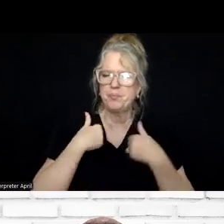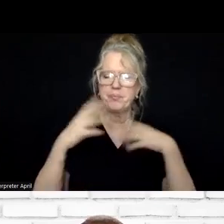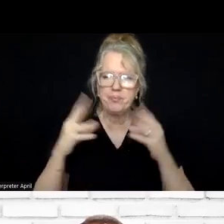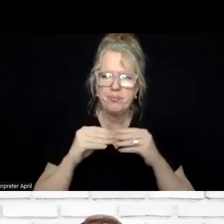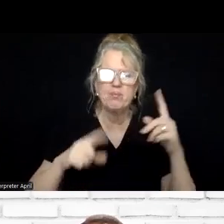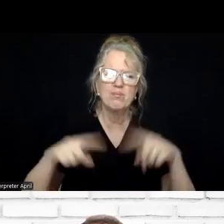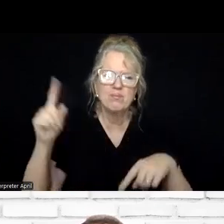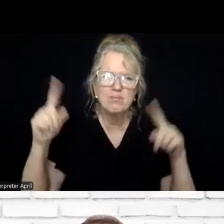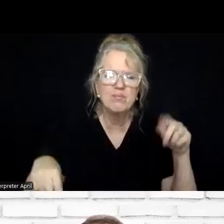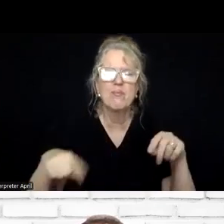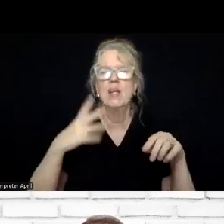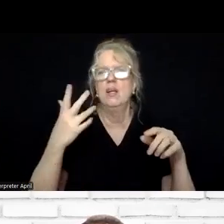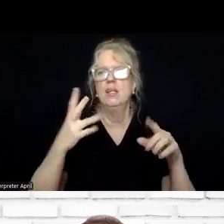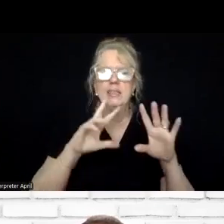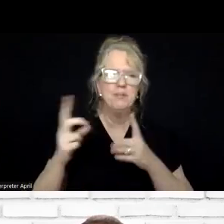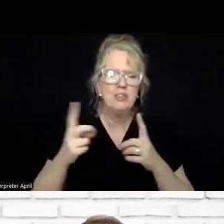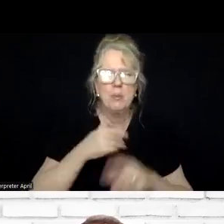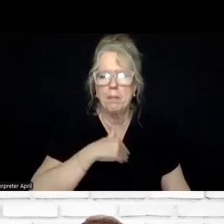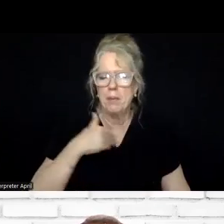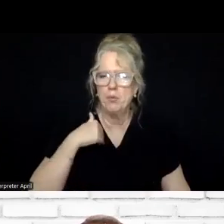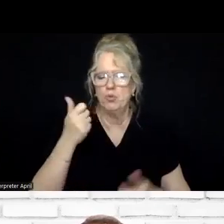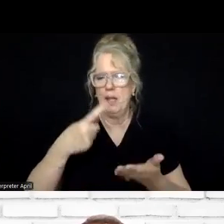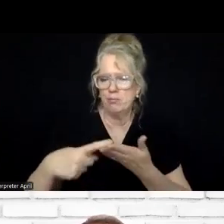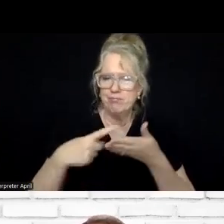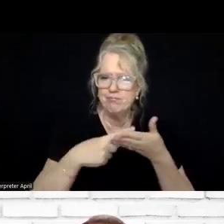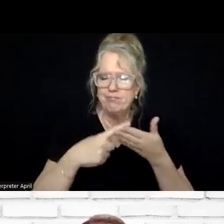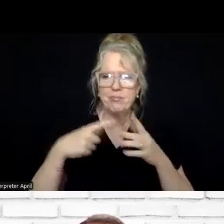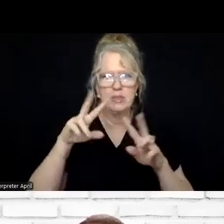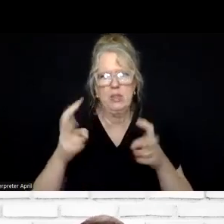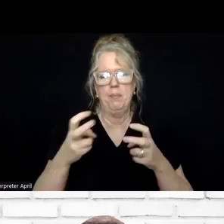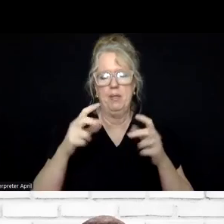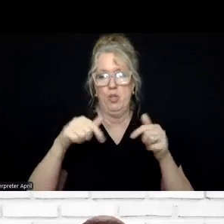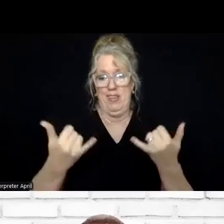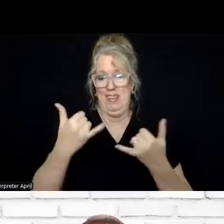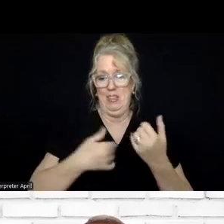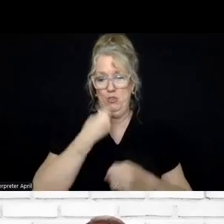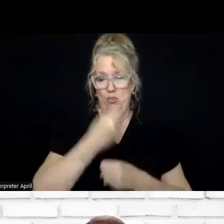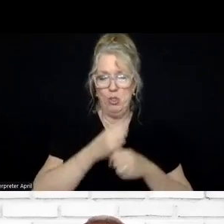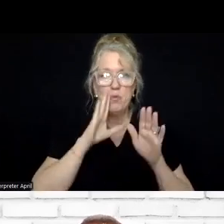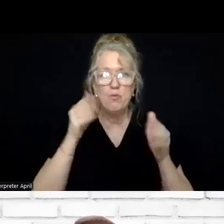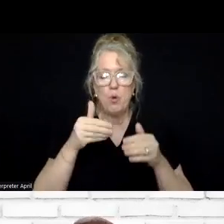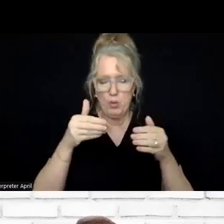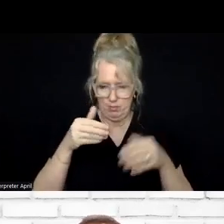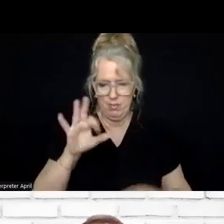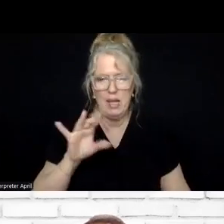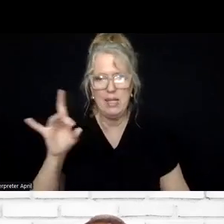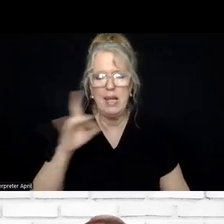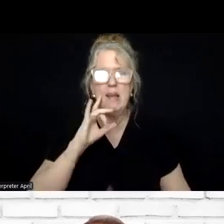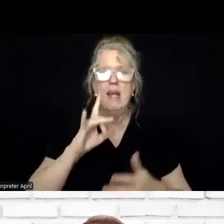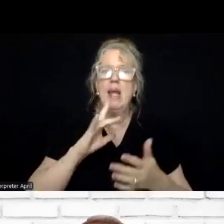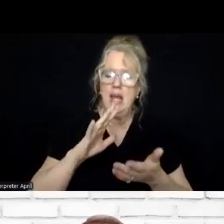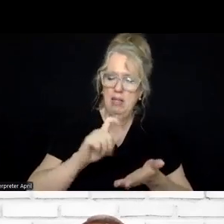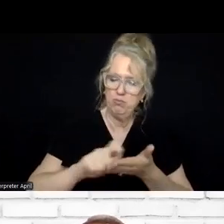various division members that talk about, uh, topics. This year's focus has been around 988 and the papers that have